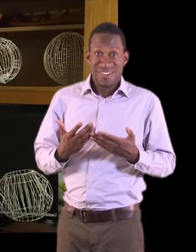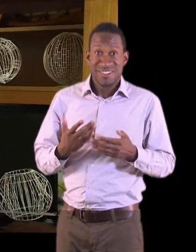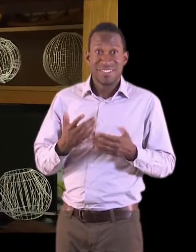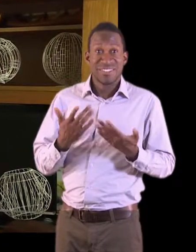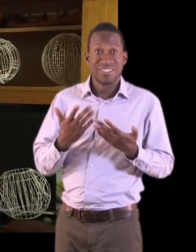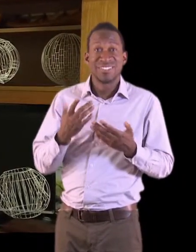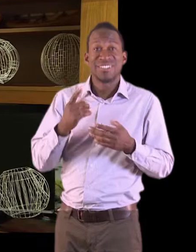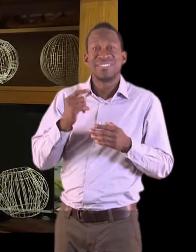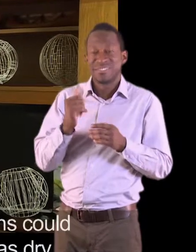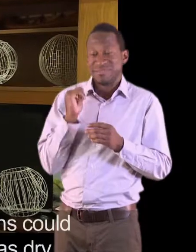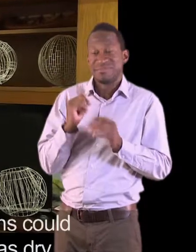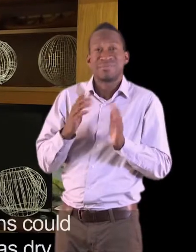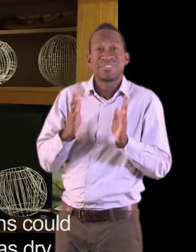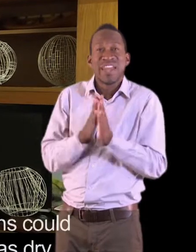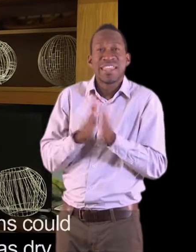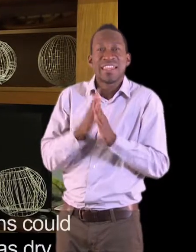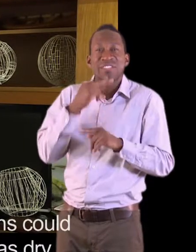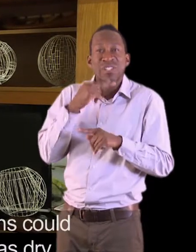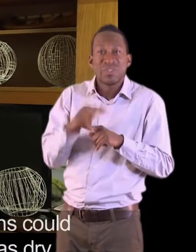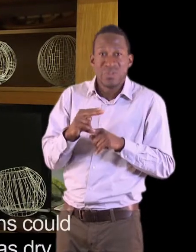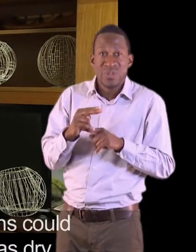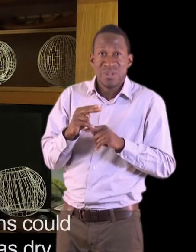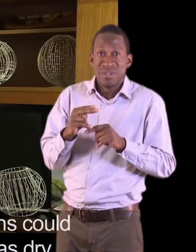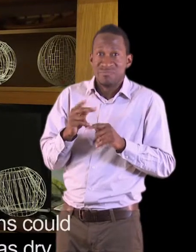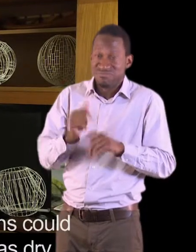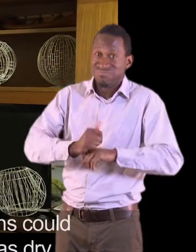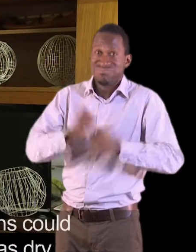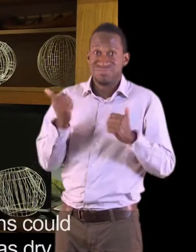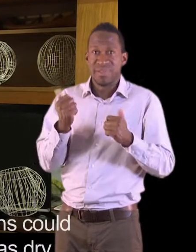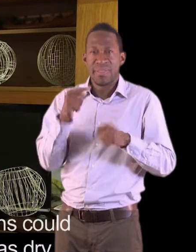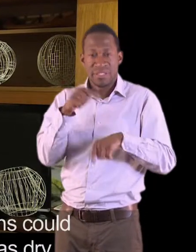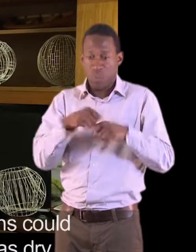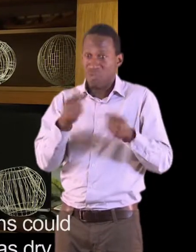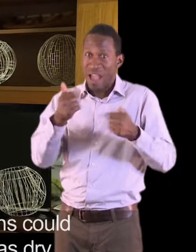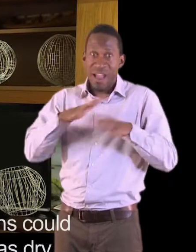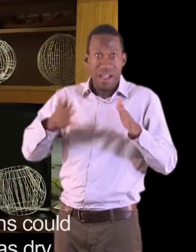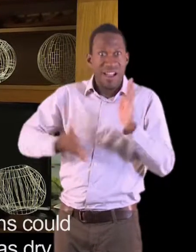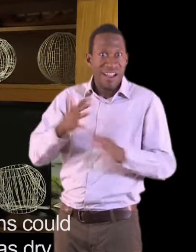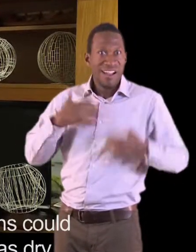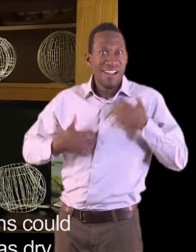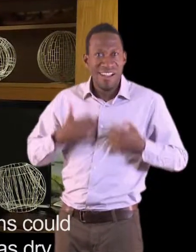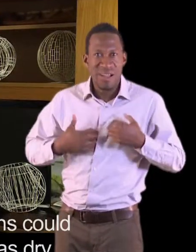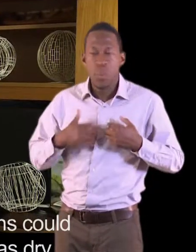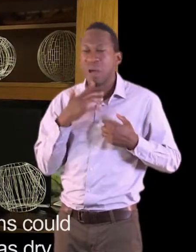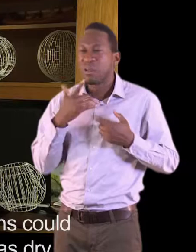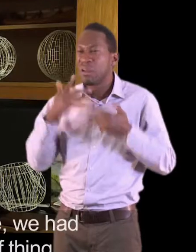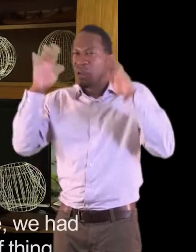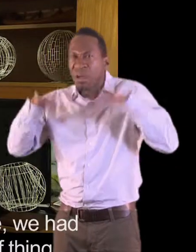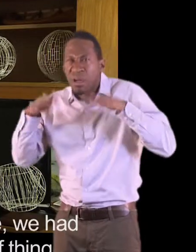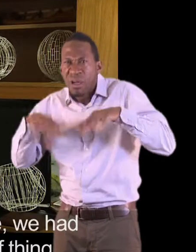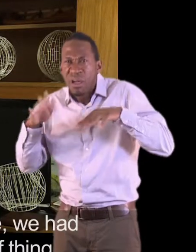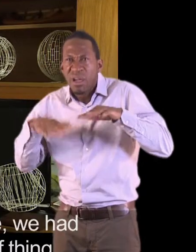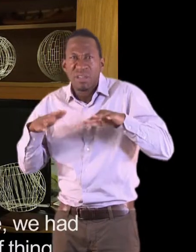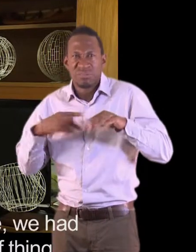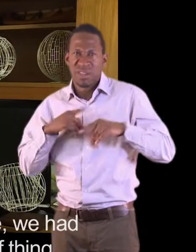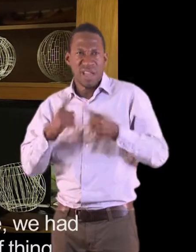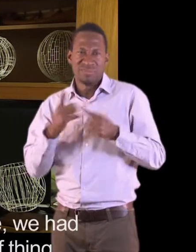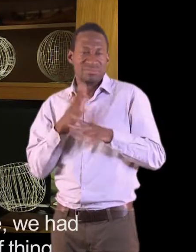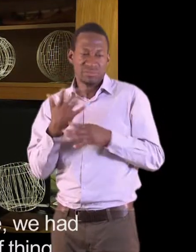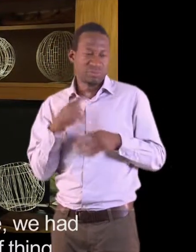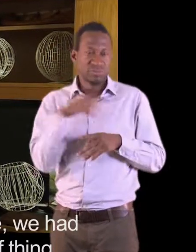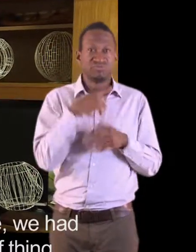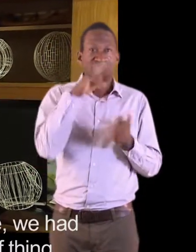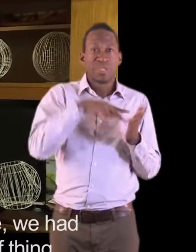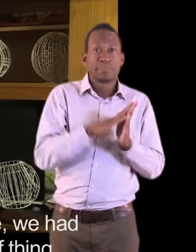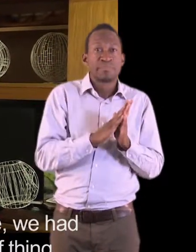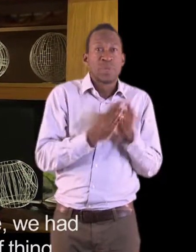But you know, but you know, just, yes, Sunday afternoons could be quite good. But when it was, when it was dry, when it was wet, of course,